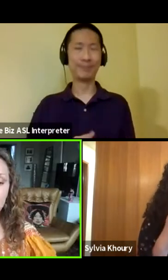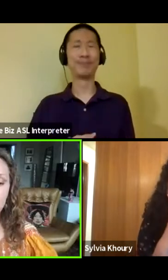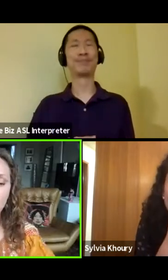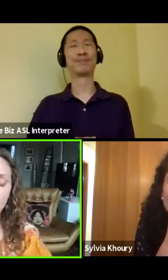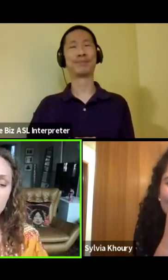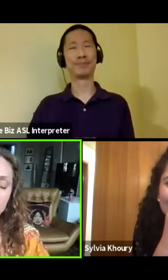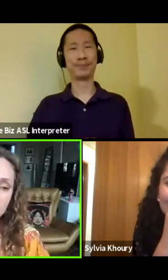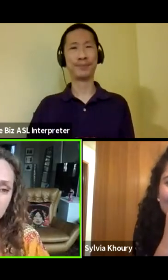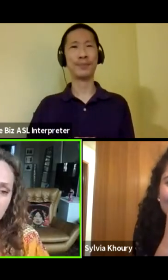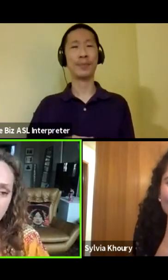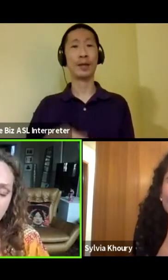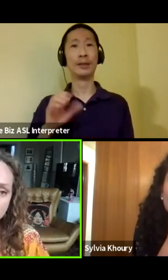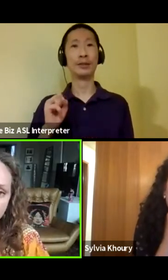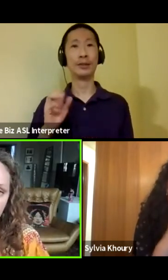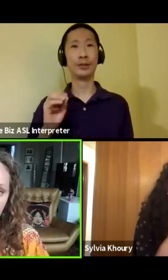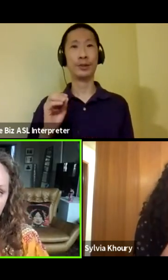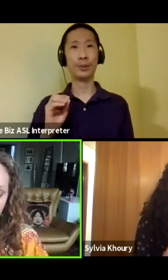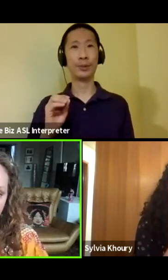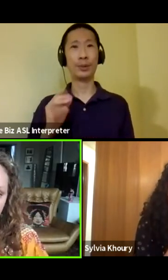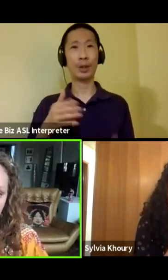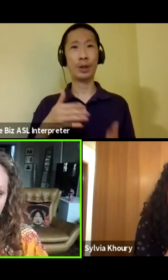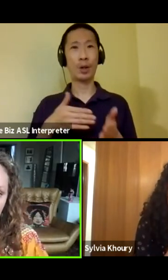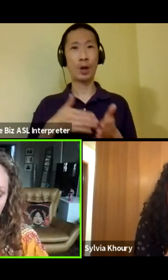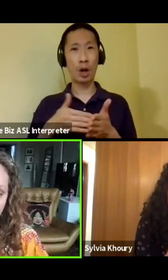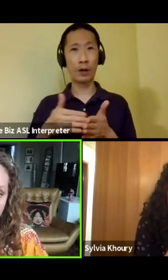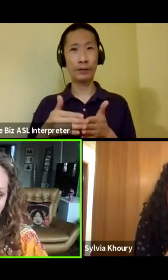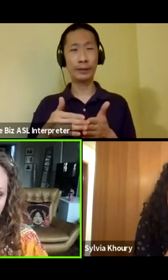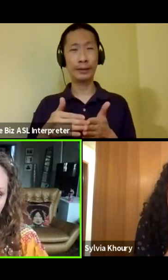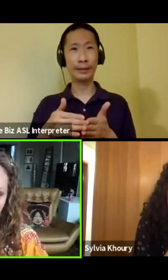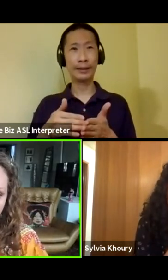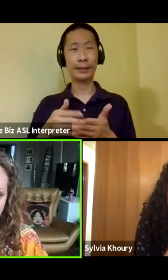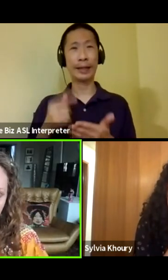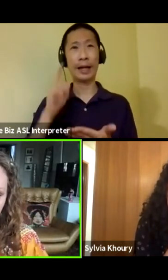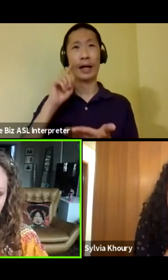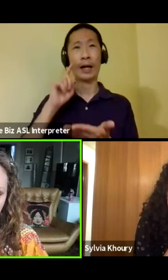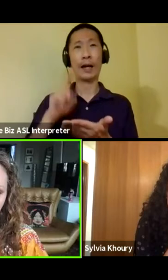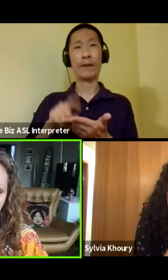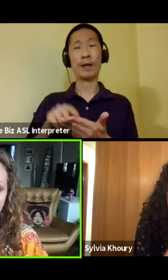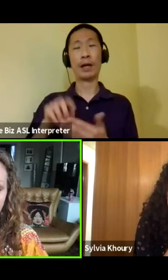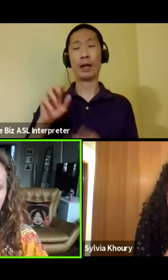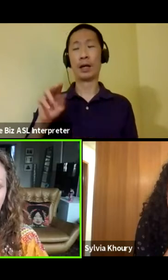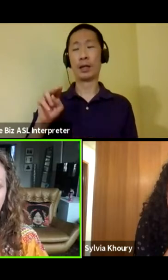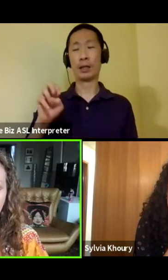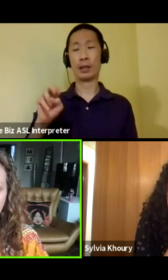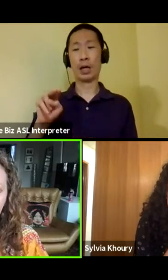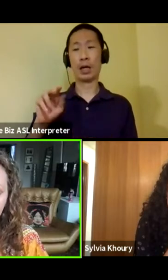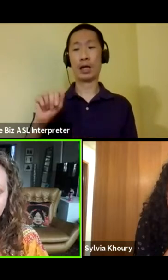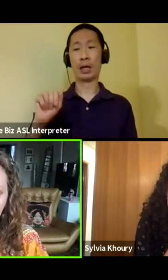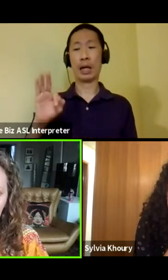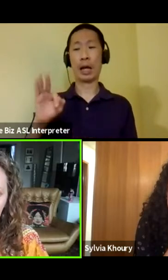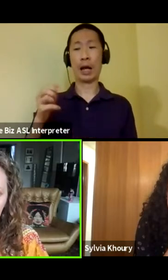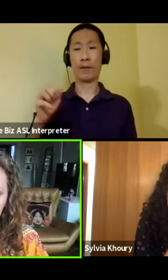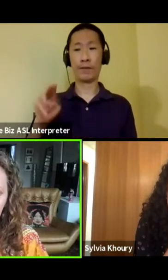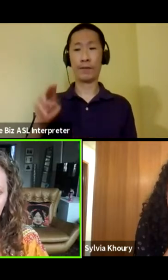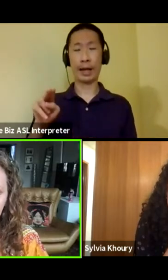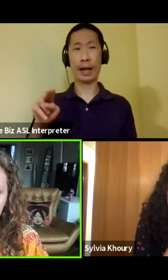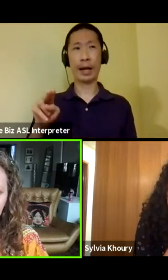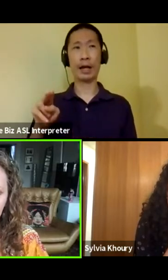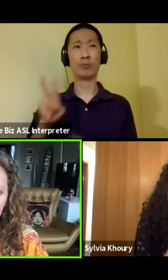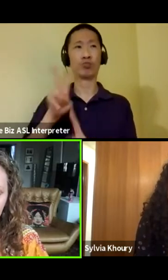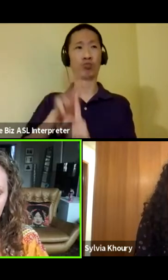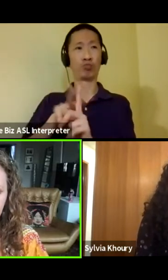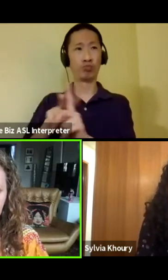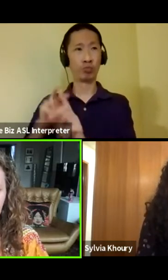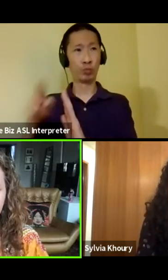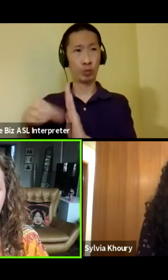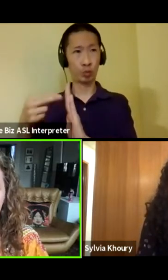So it's very often I find that non-Afghans are cast in roles, and what happens is that the